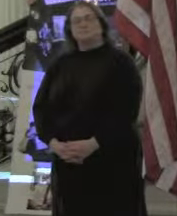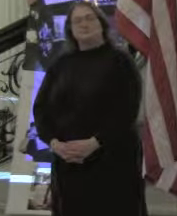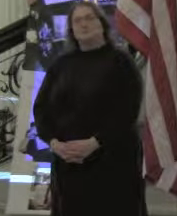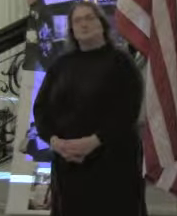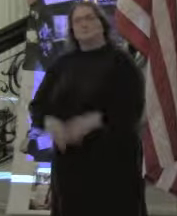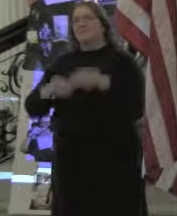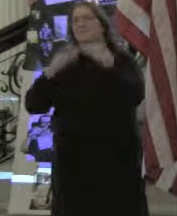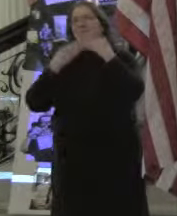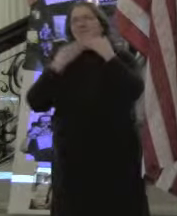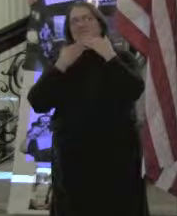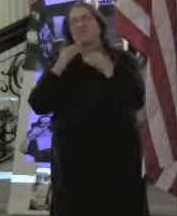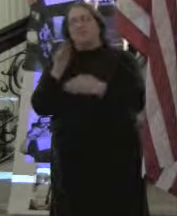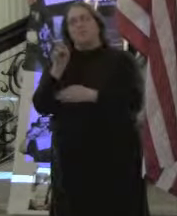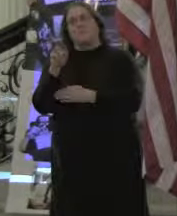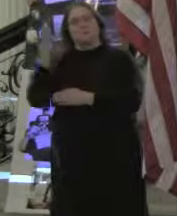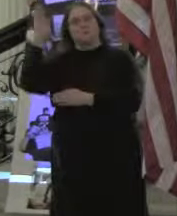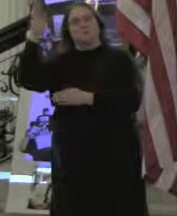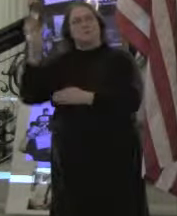Thank you, Mr. Speaker.